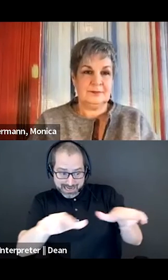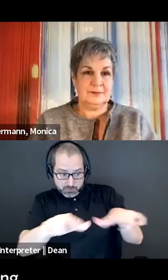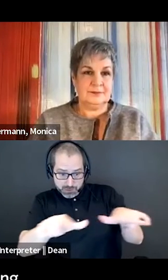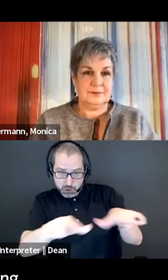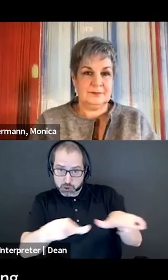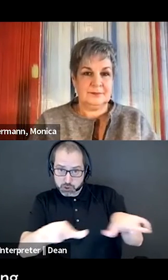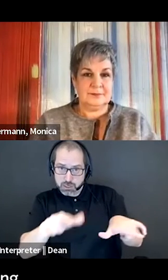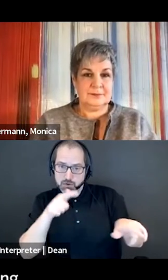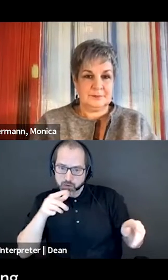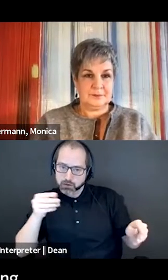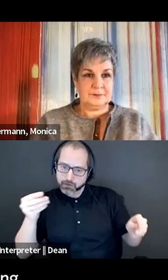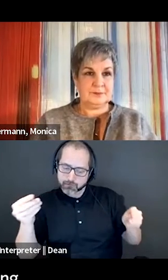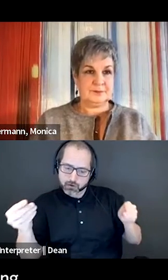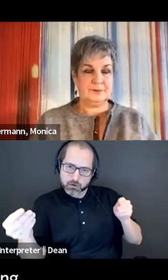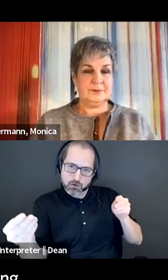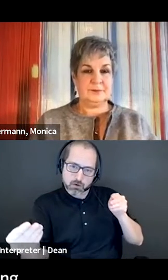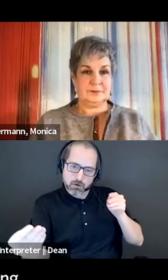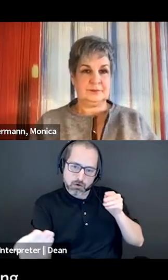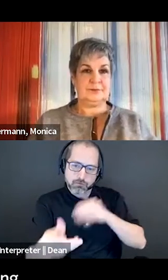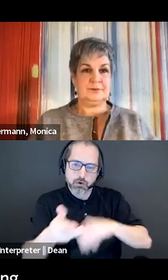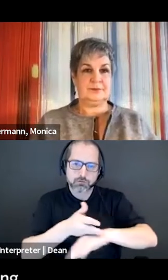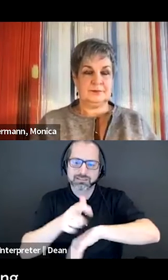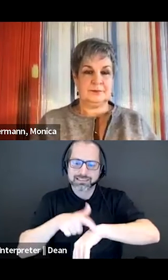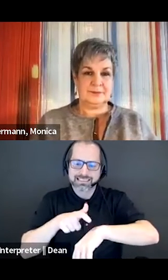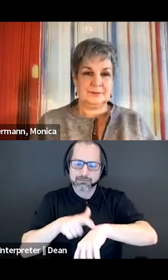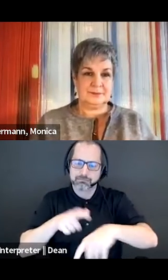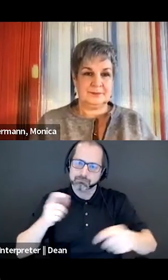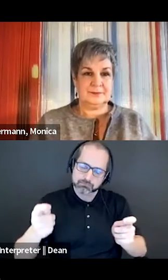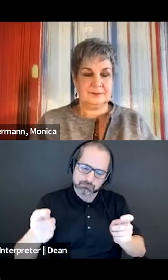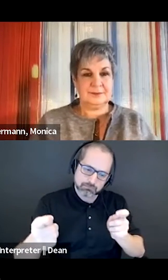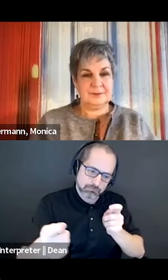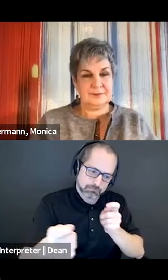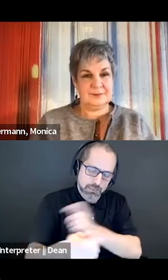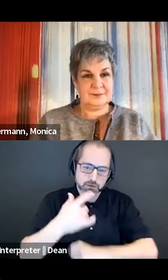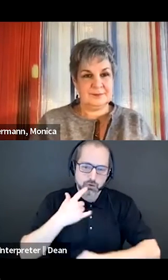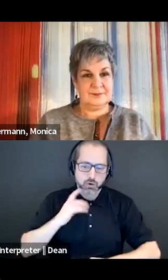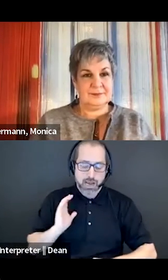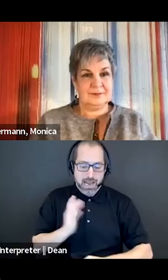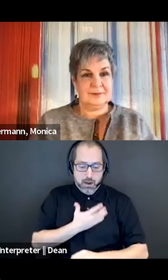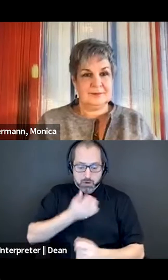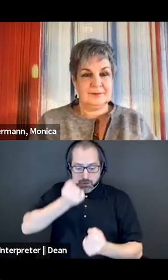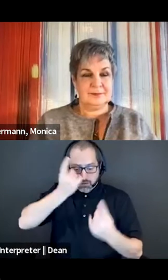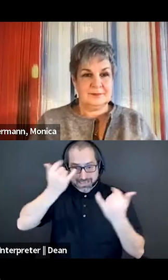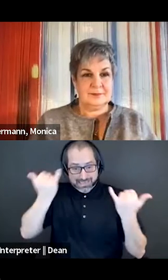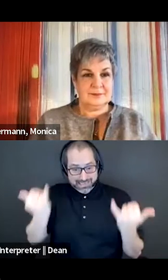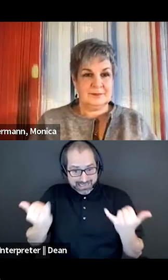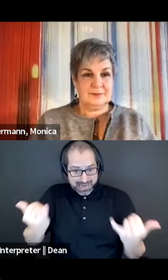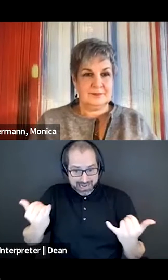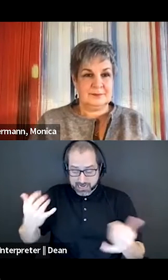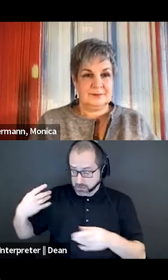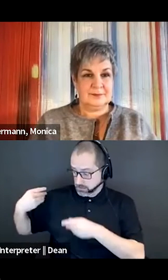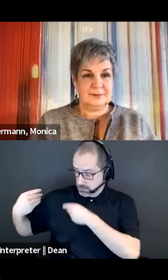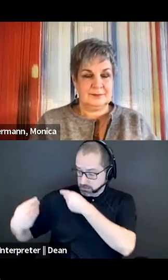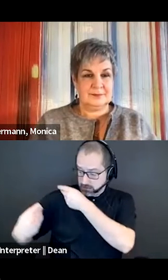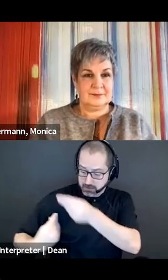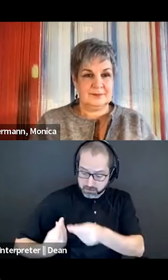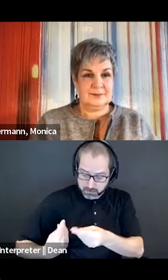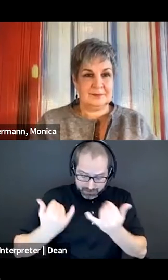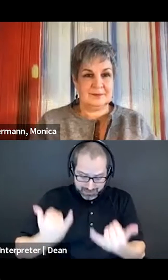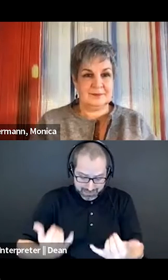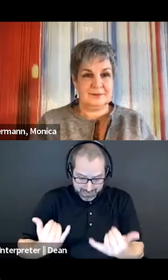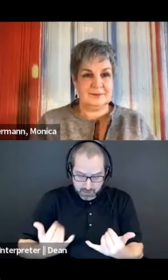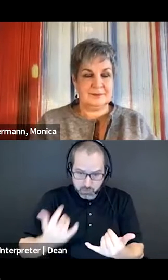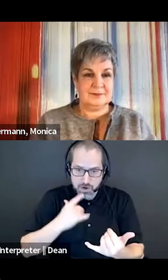and that the context and understanding that we have today, we need to allow for that to change as we